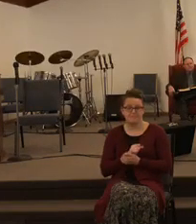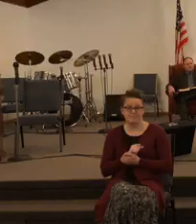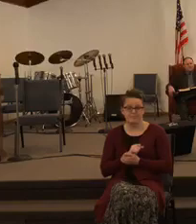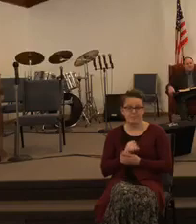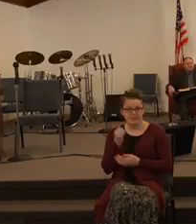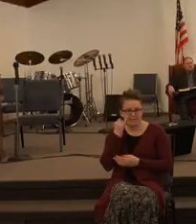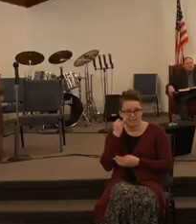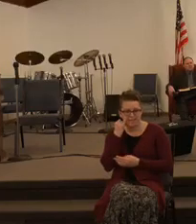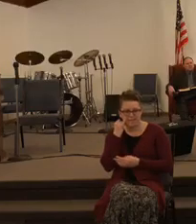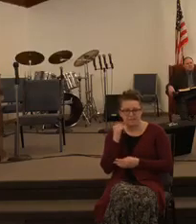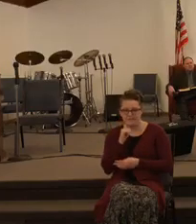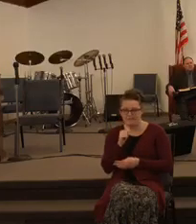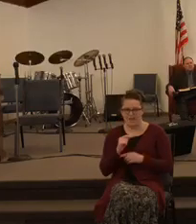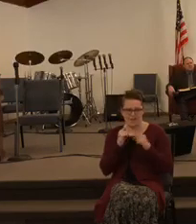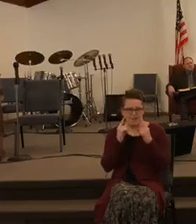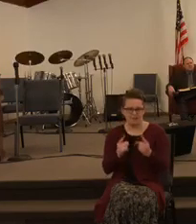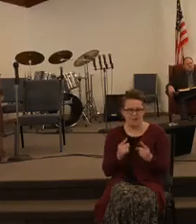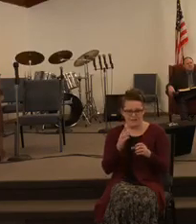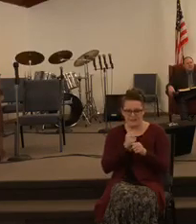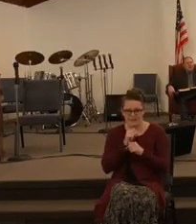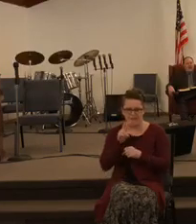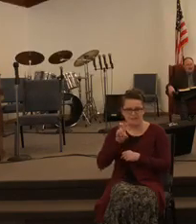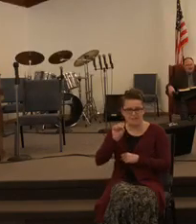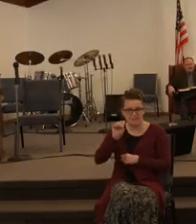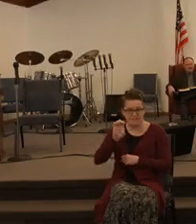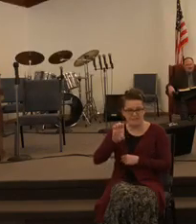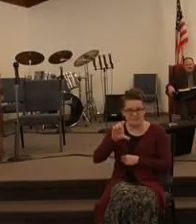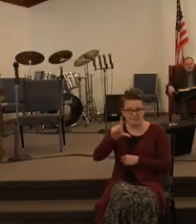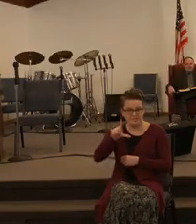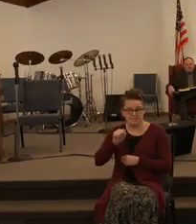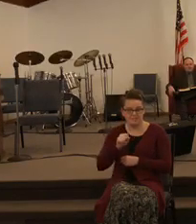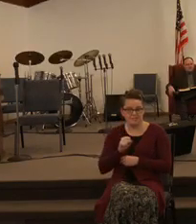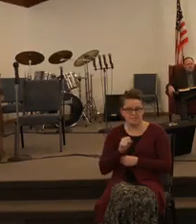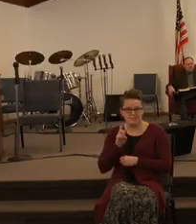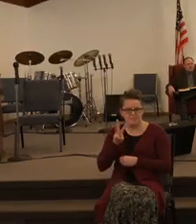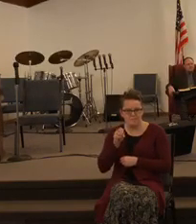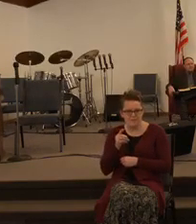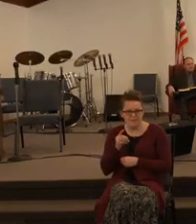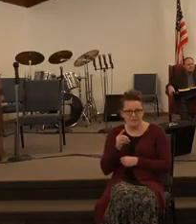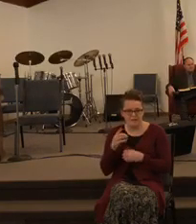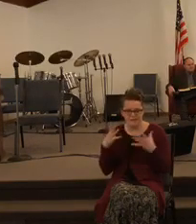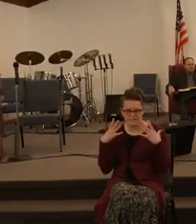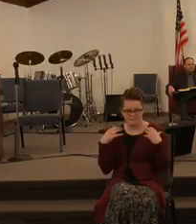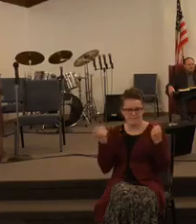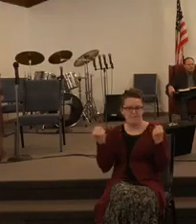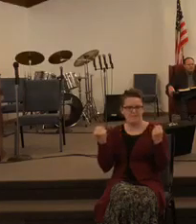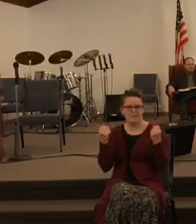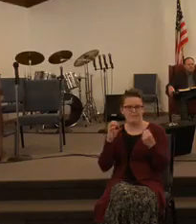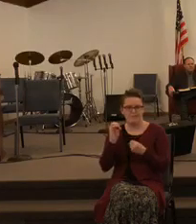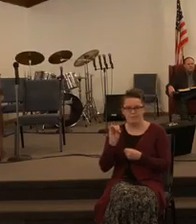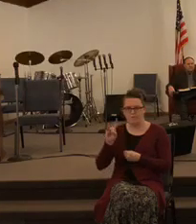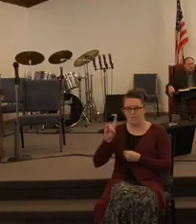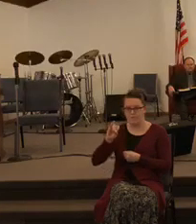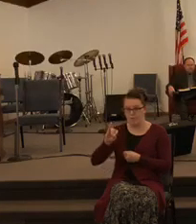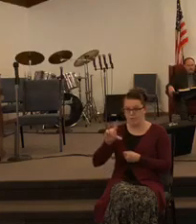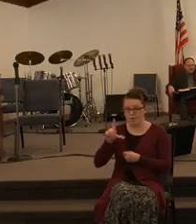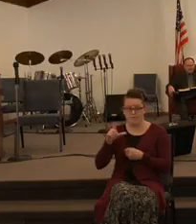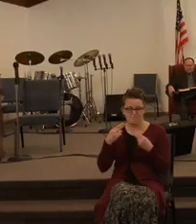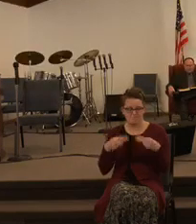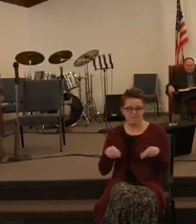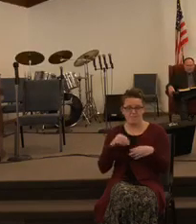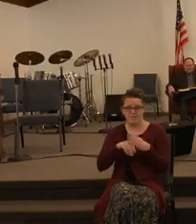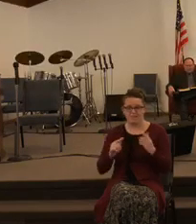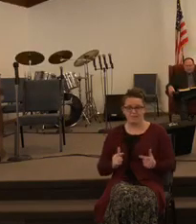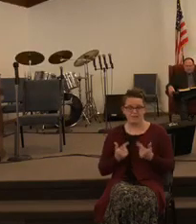if they didn't go borrow the vessels would the miracle of the oil have happened in their life